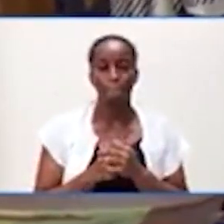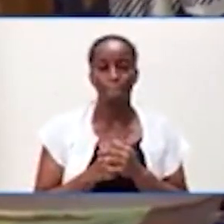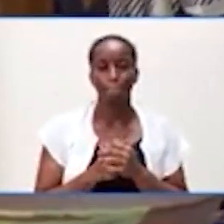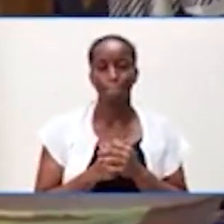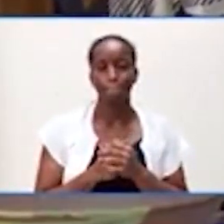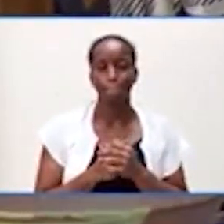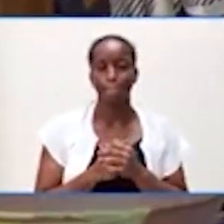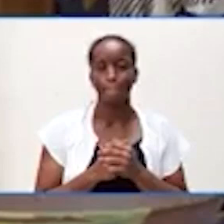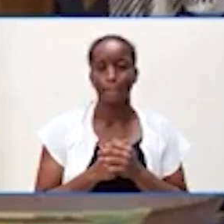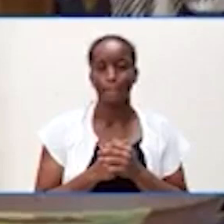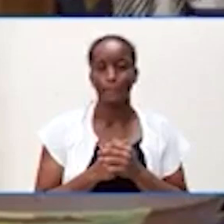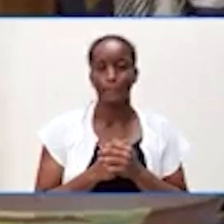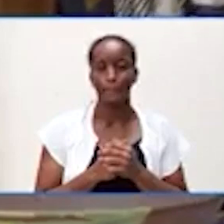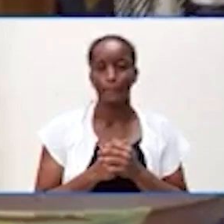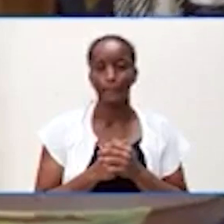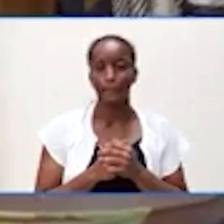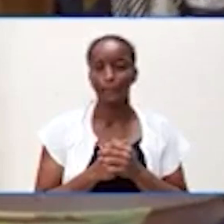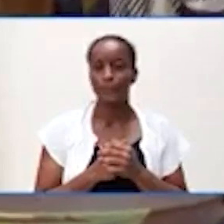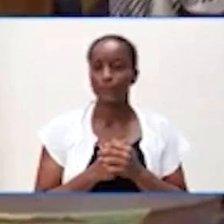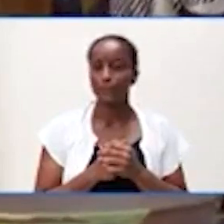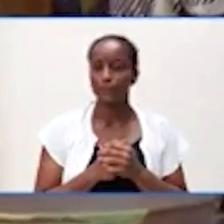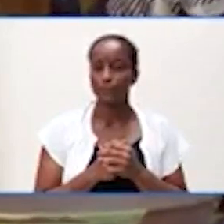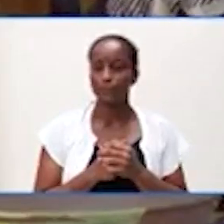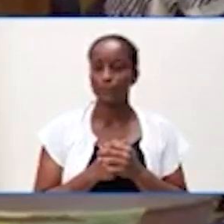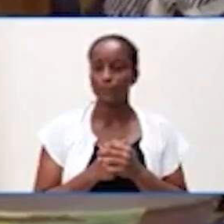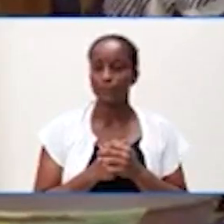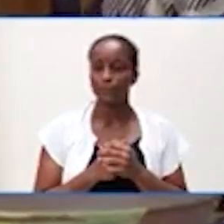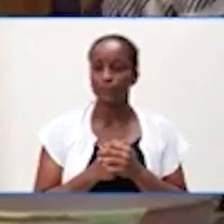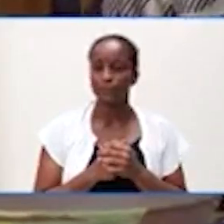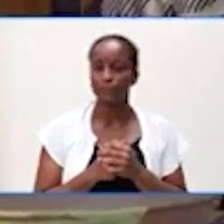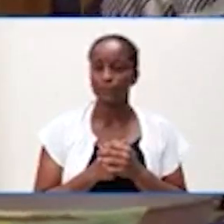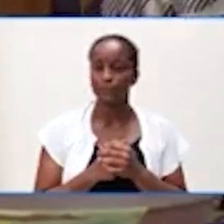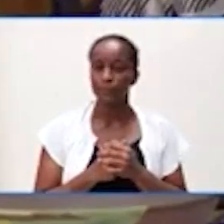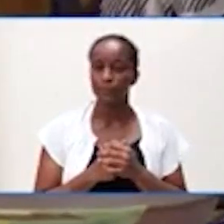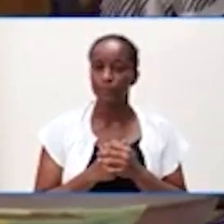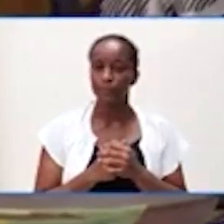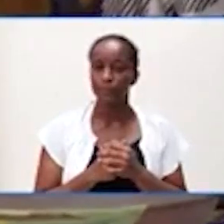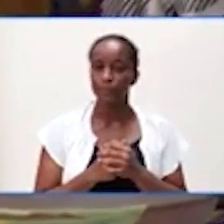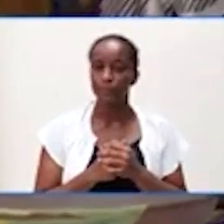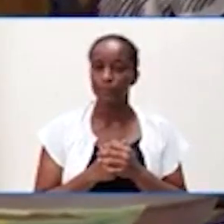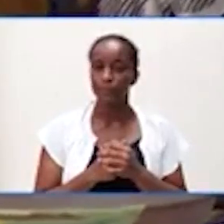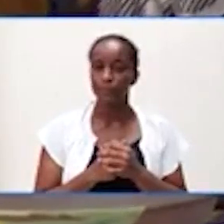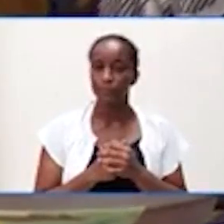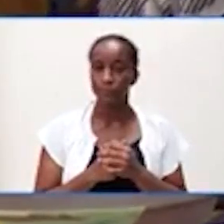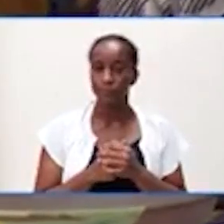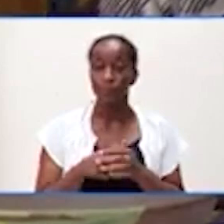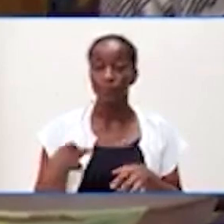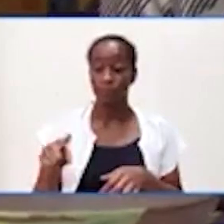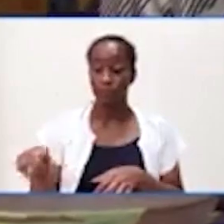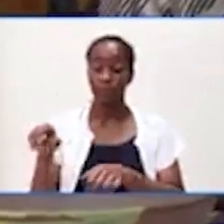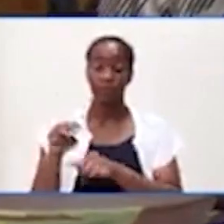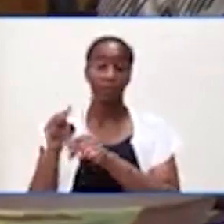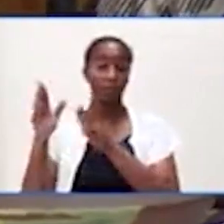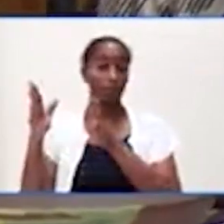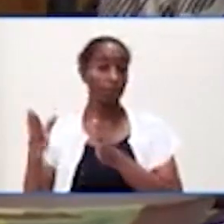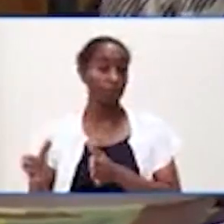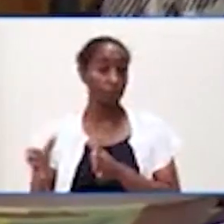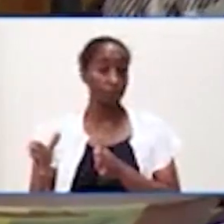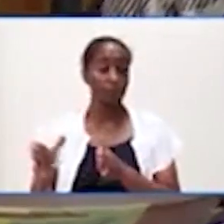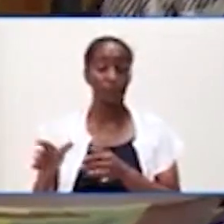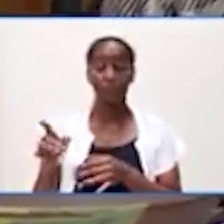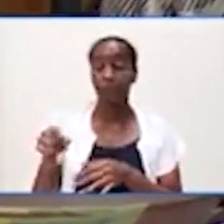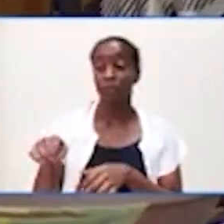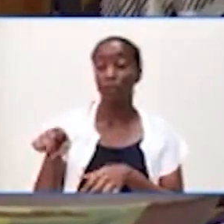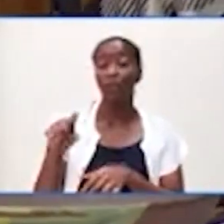changing, the change being made to recognize that cabinet ministers are really employees of the crown, they can't do other work,